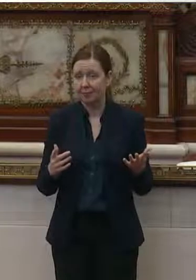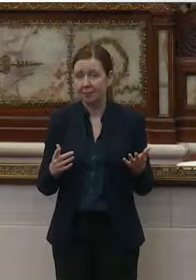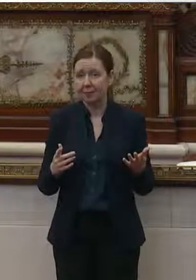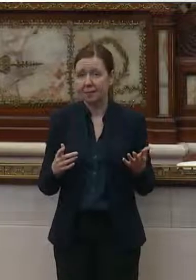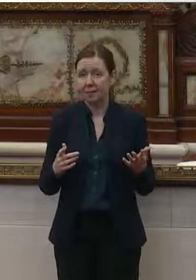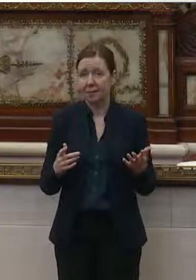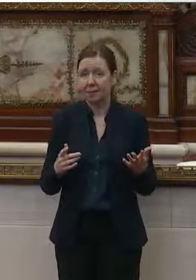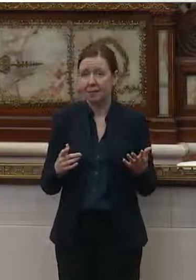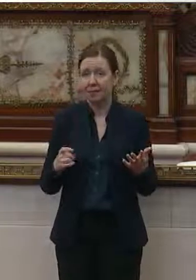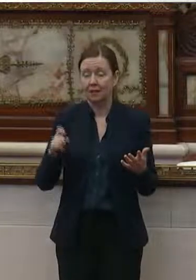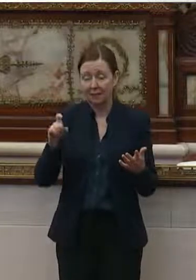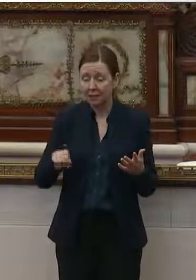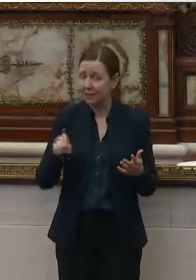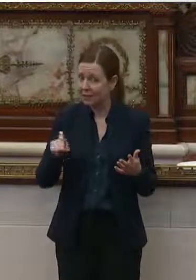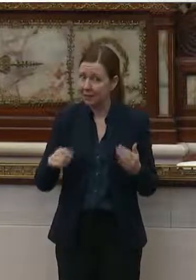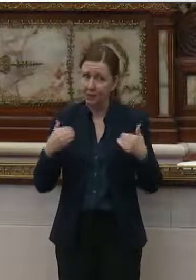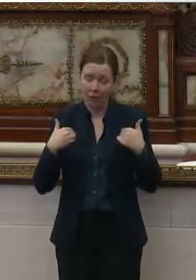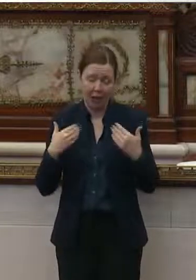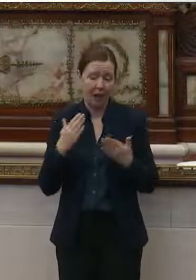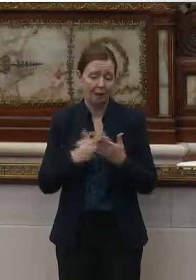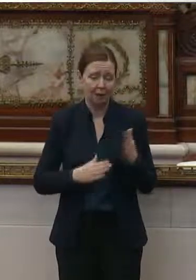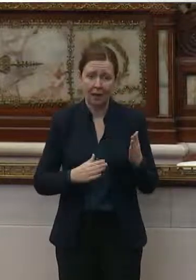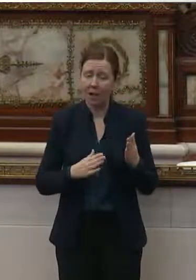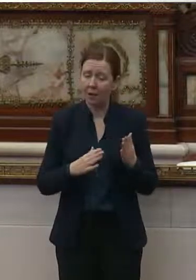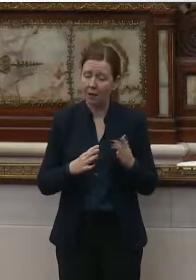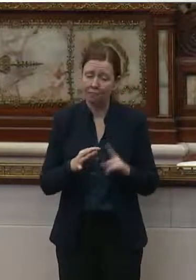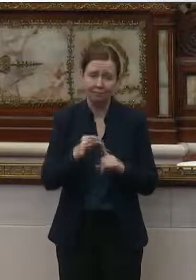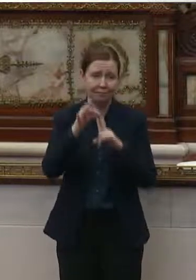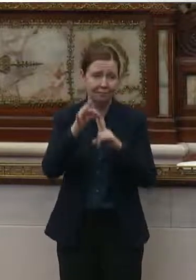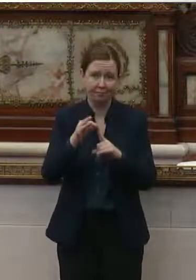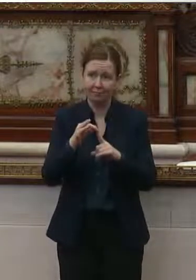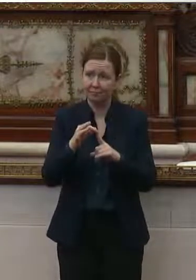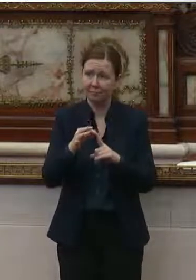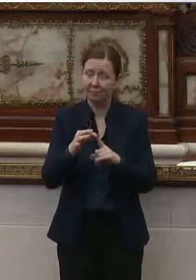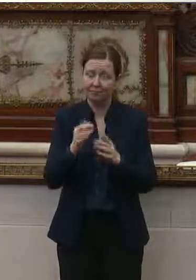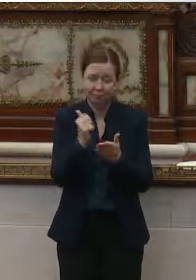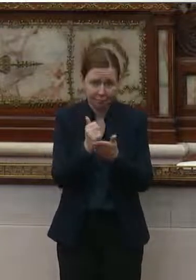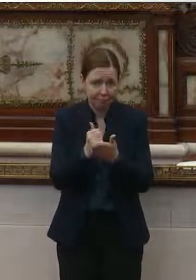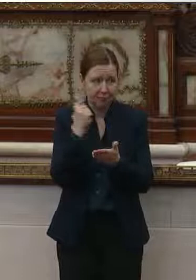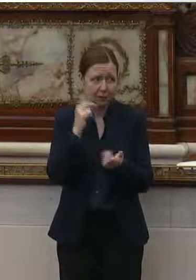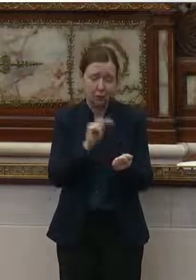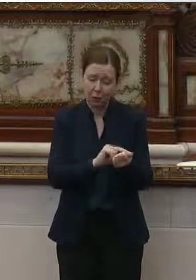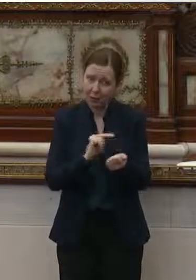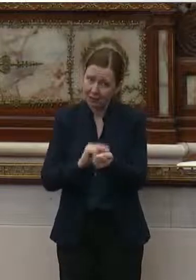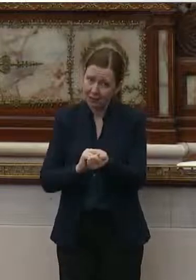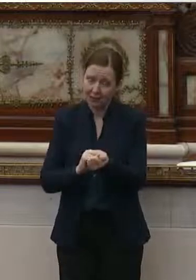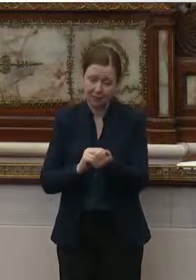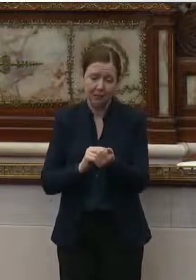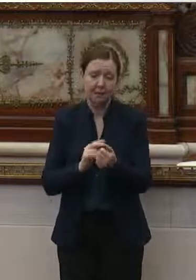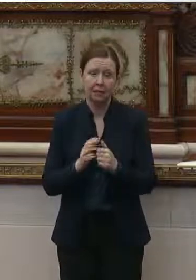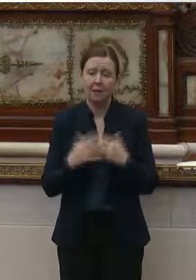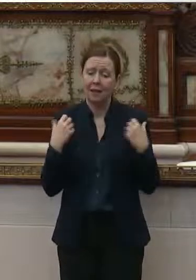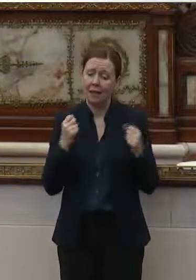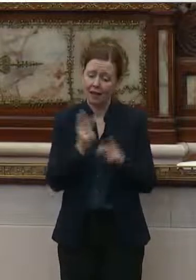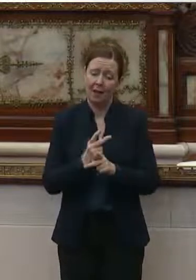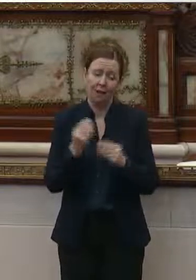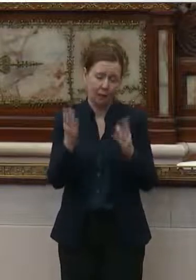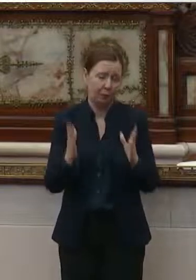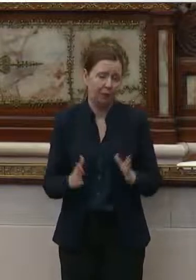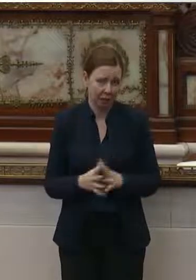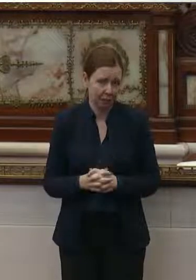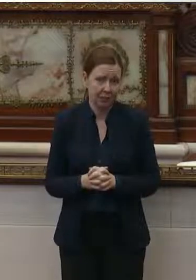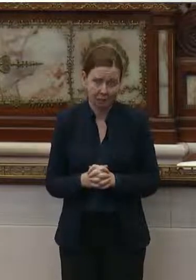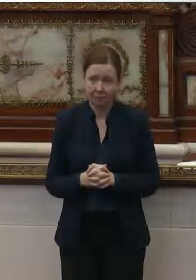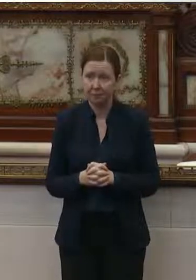incentives for nurses and, uh, care providers.